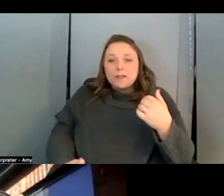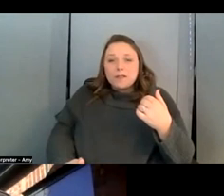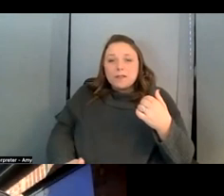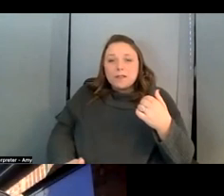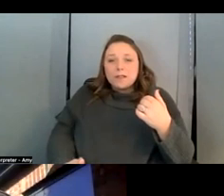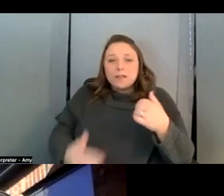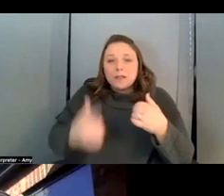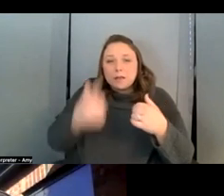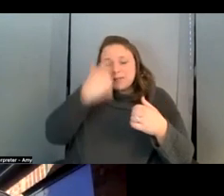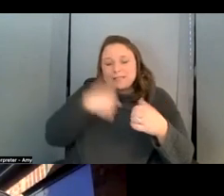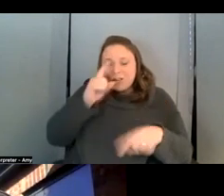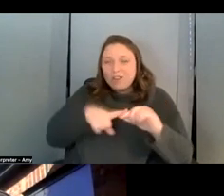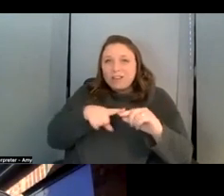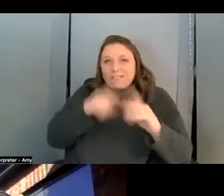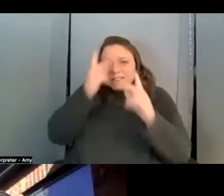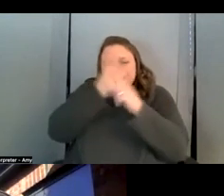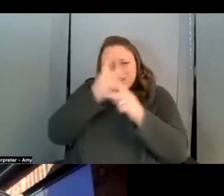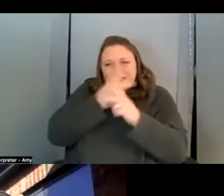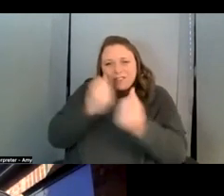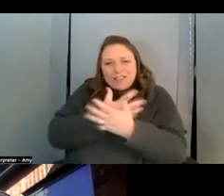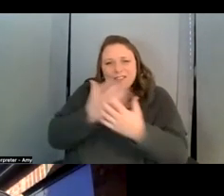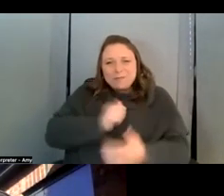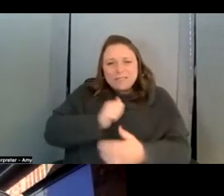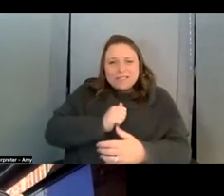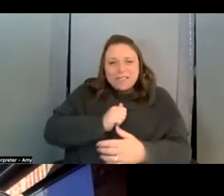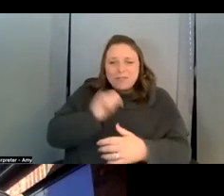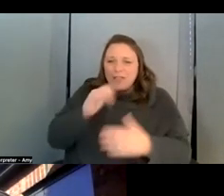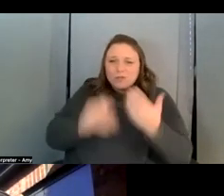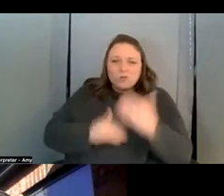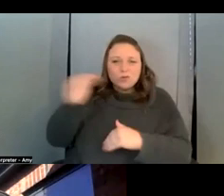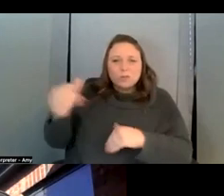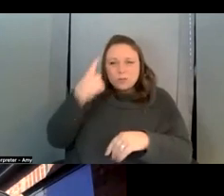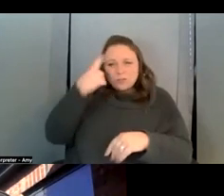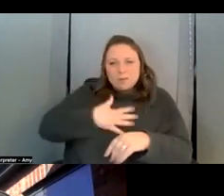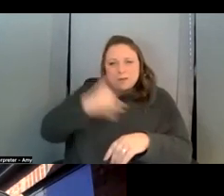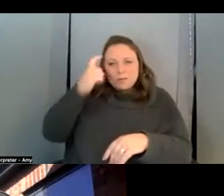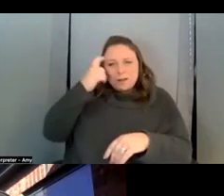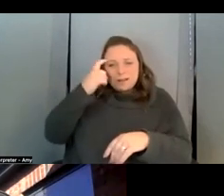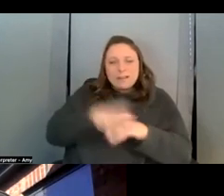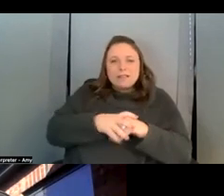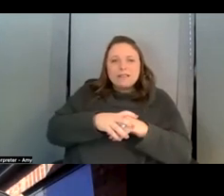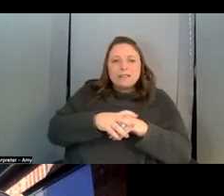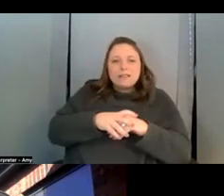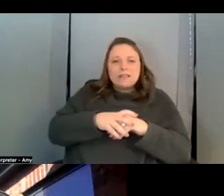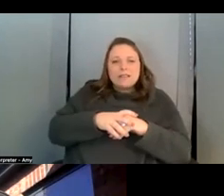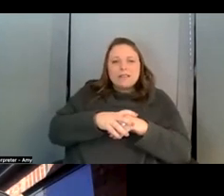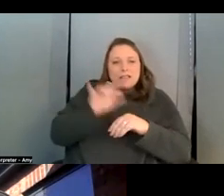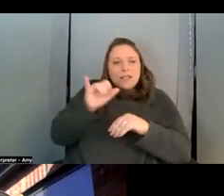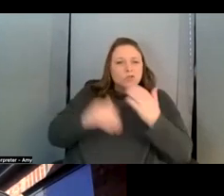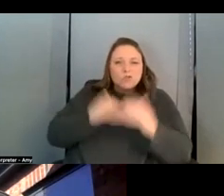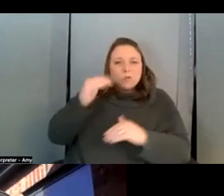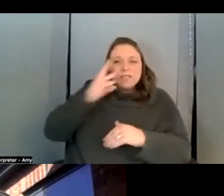handle it uh just be beyond my capacity um you know it would be like information overload experience overload